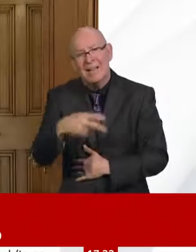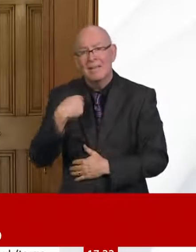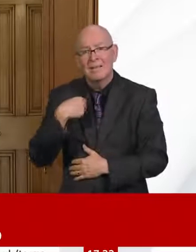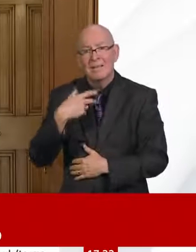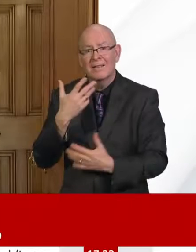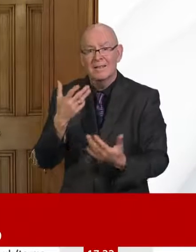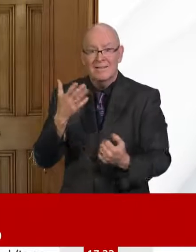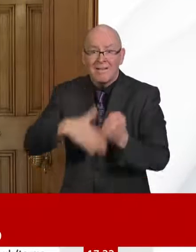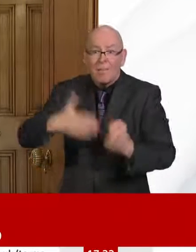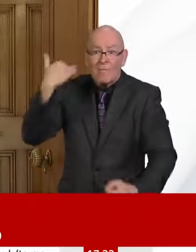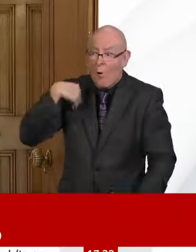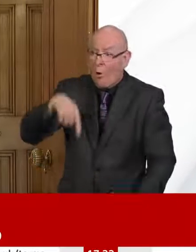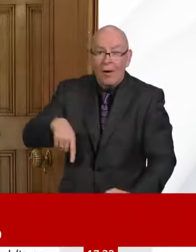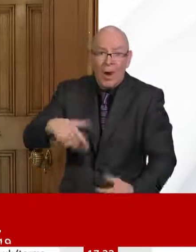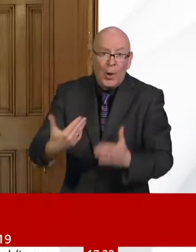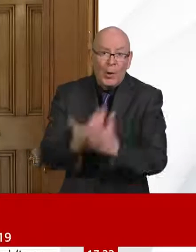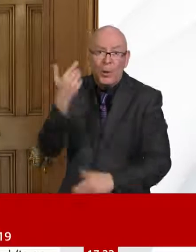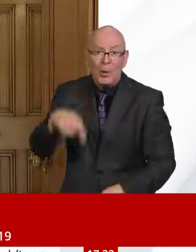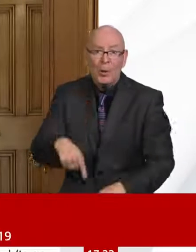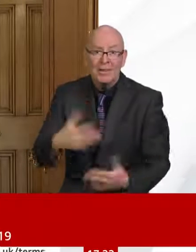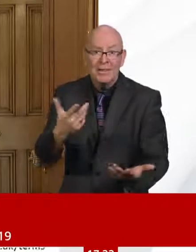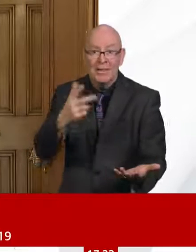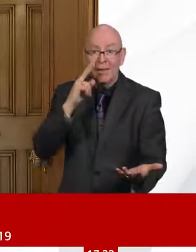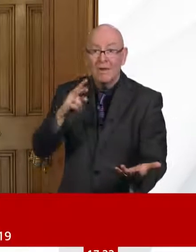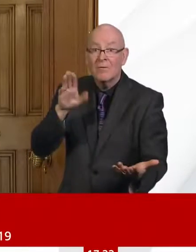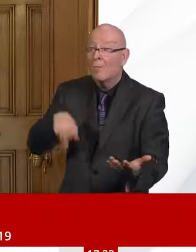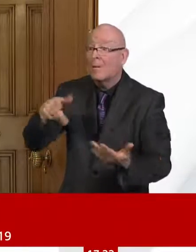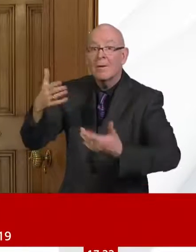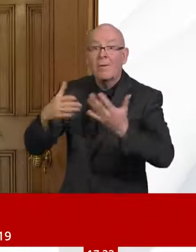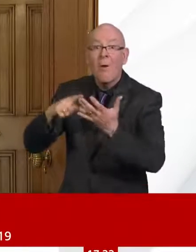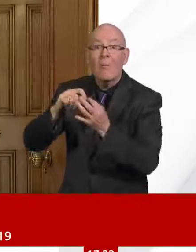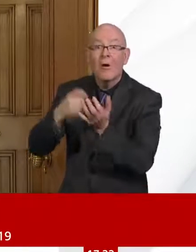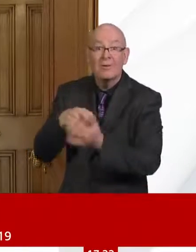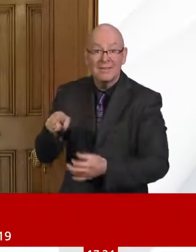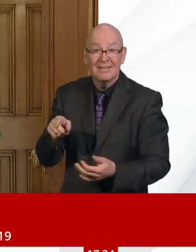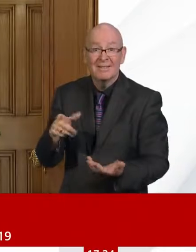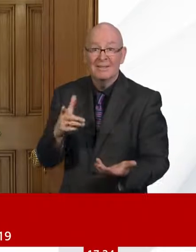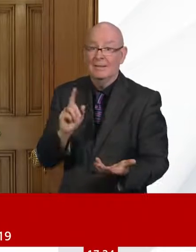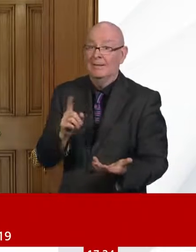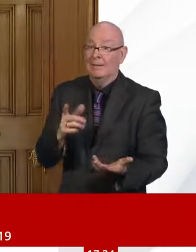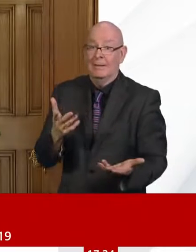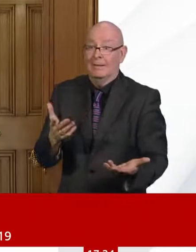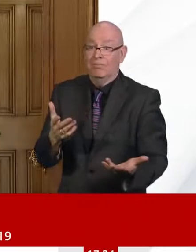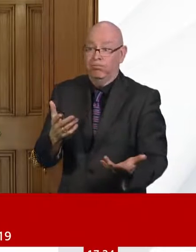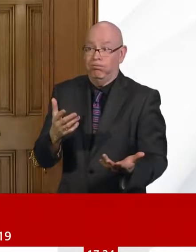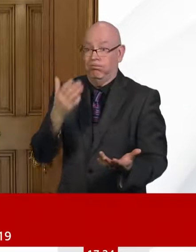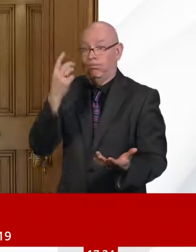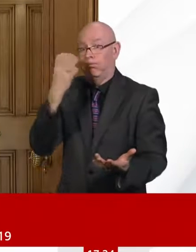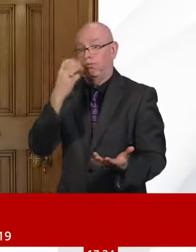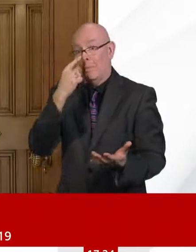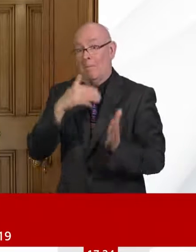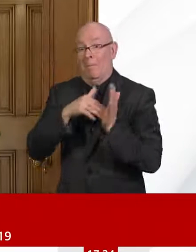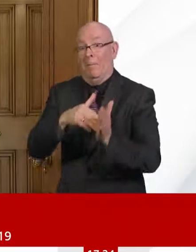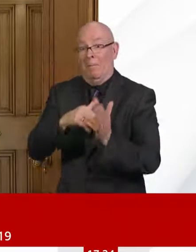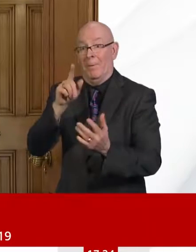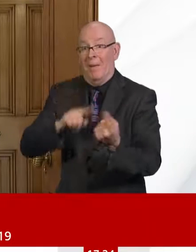the announcement to get this up and running. I've always said that the scheme would be up and running by the end of April. That's our